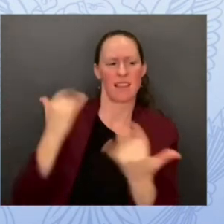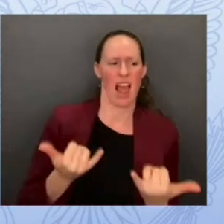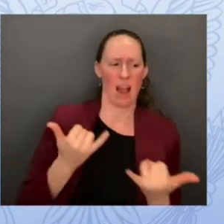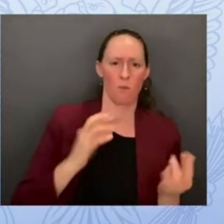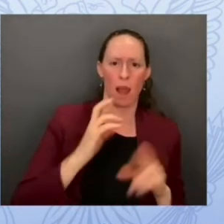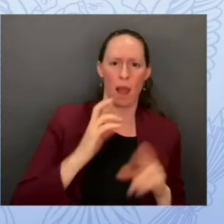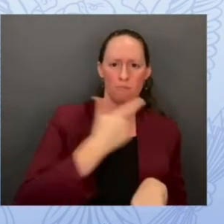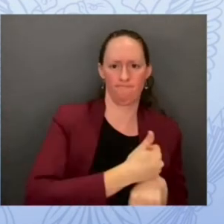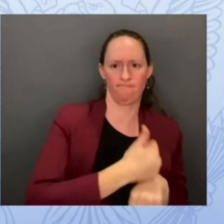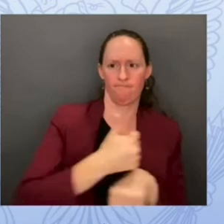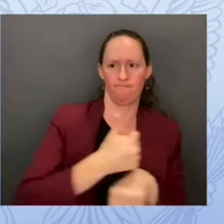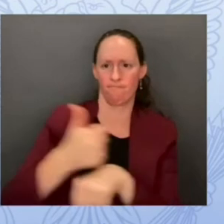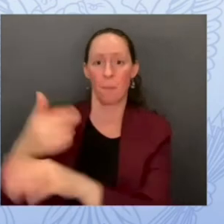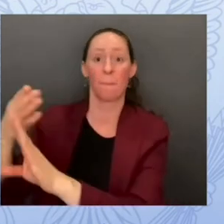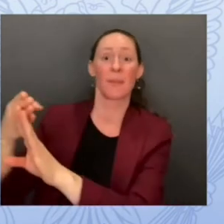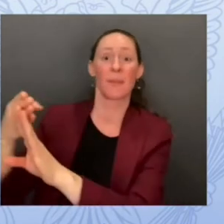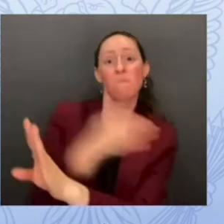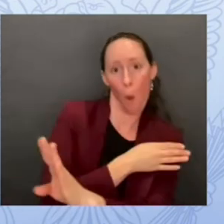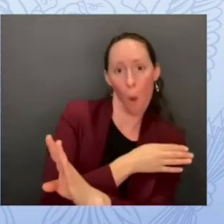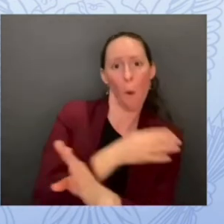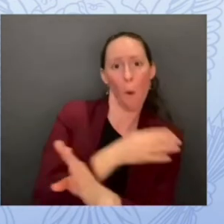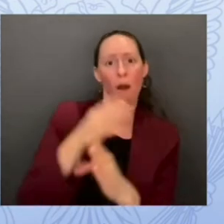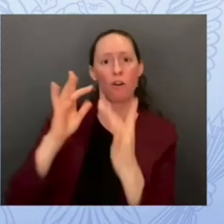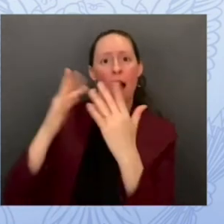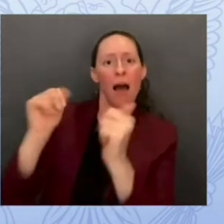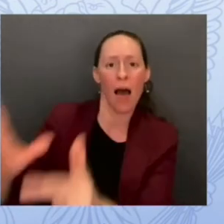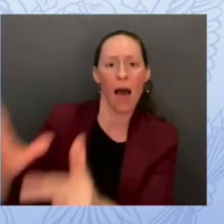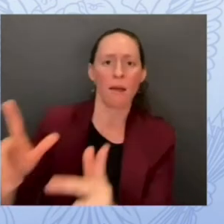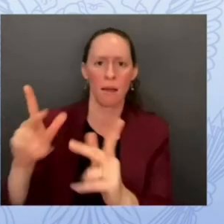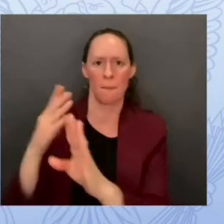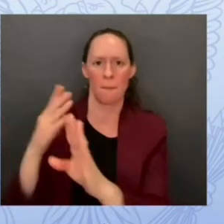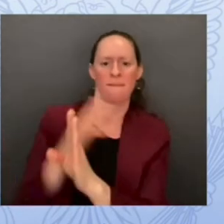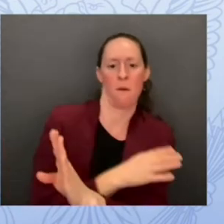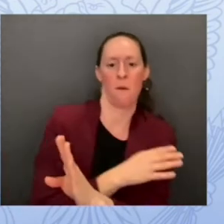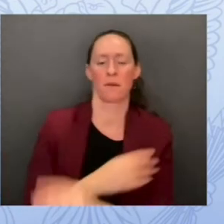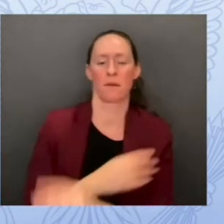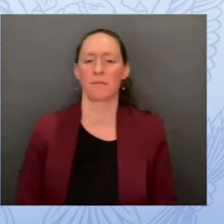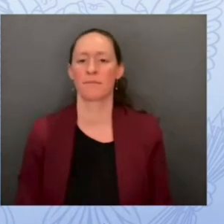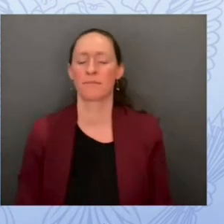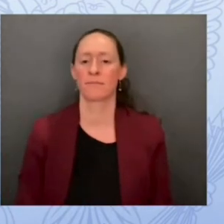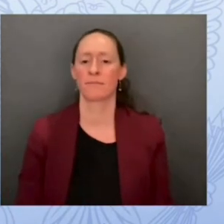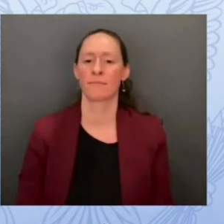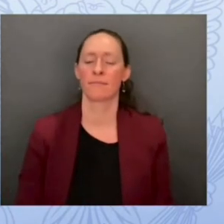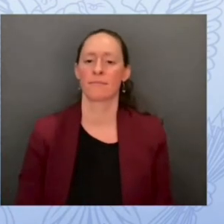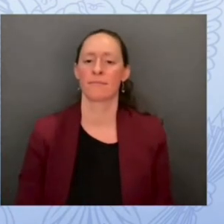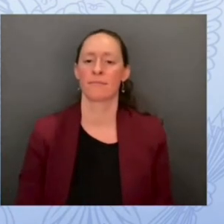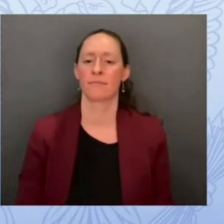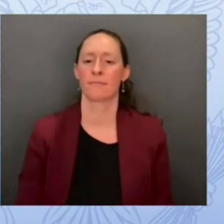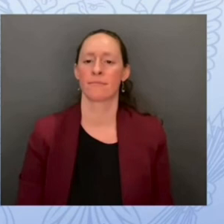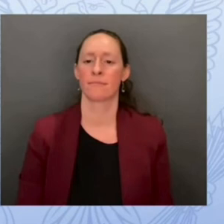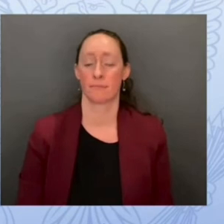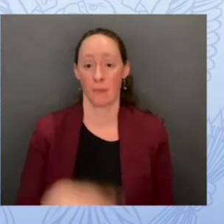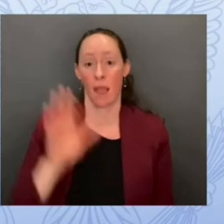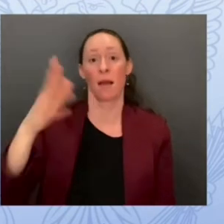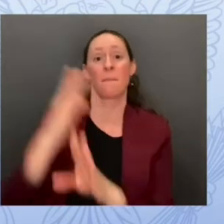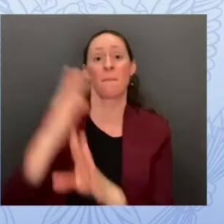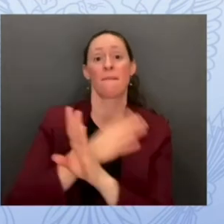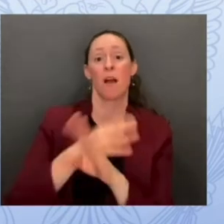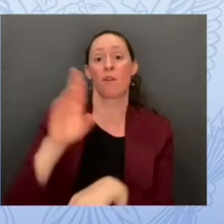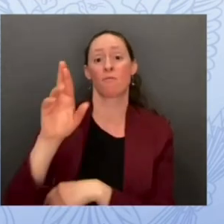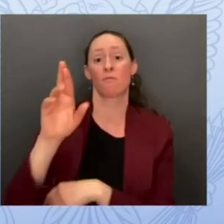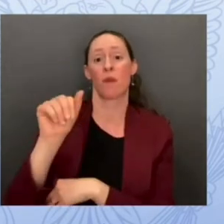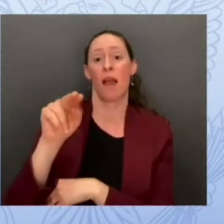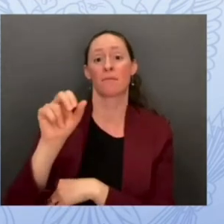one of the other things that we've done is is our pre-ransomware notification initiative where we get tips uh from threat